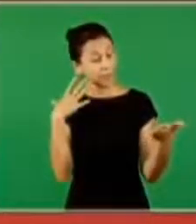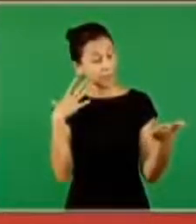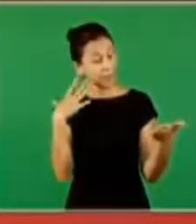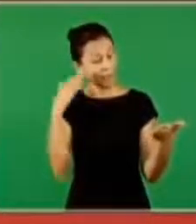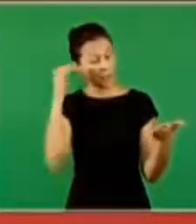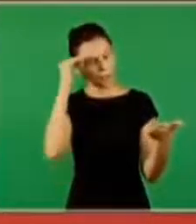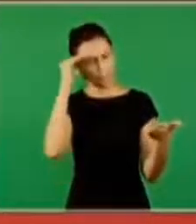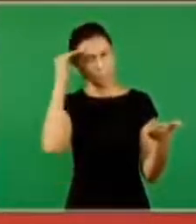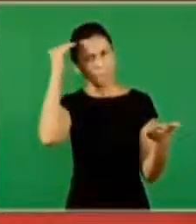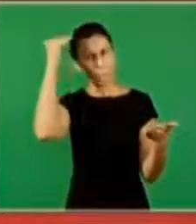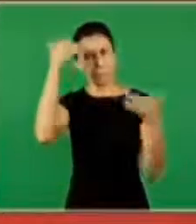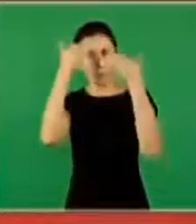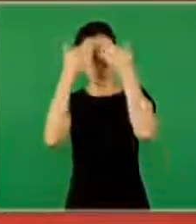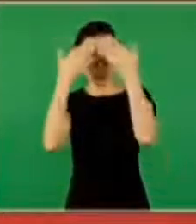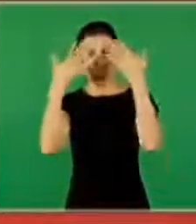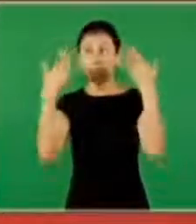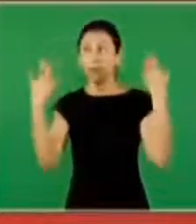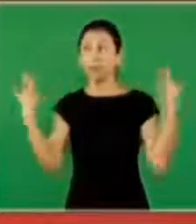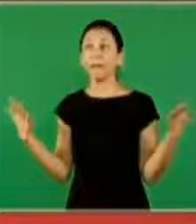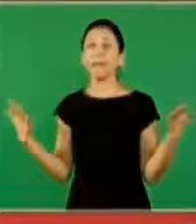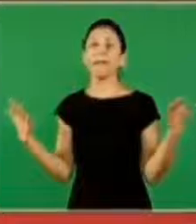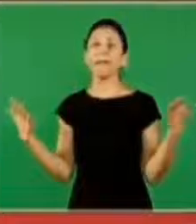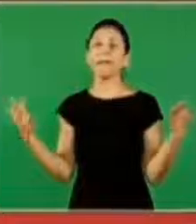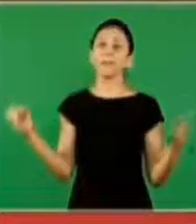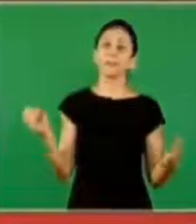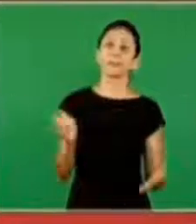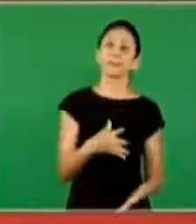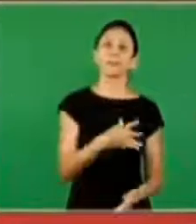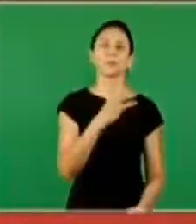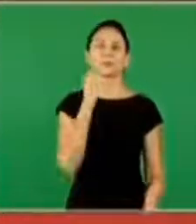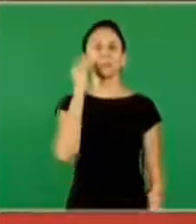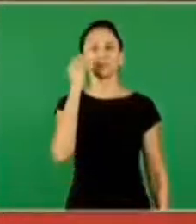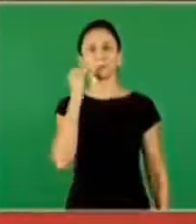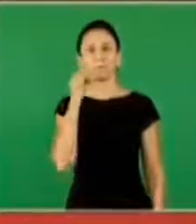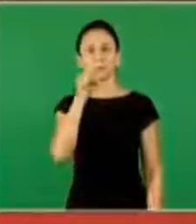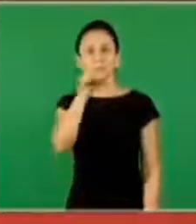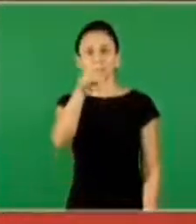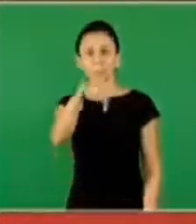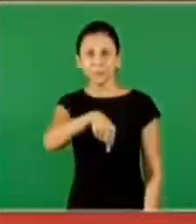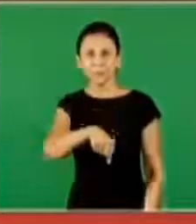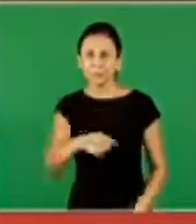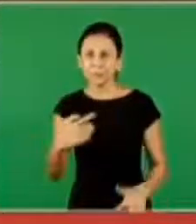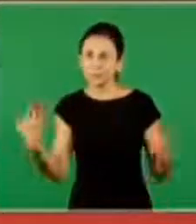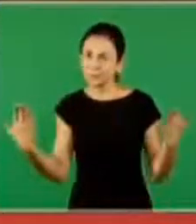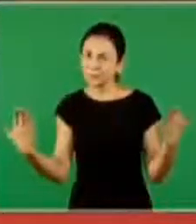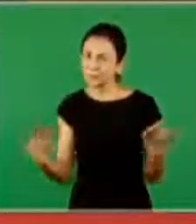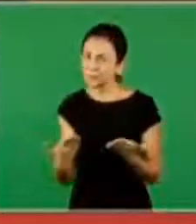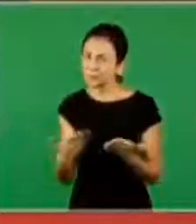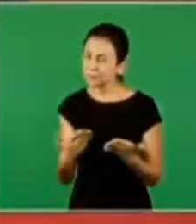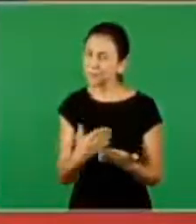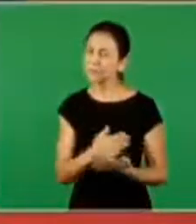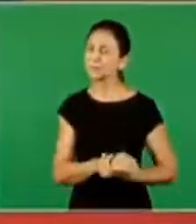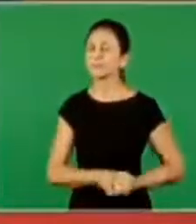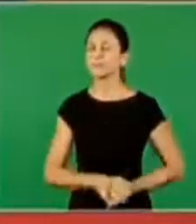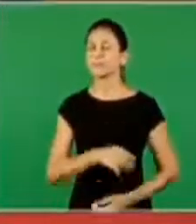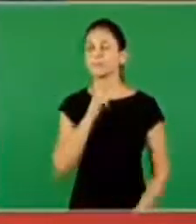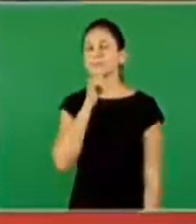began to bring a new knowledge so to see today you're here and you say